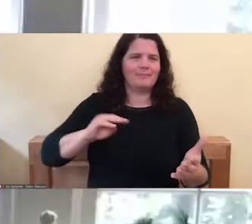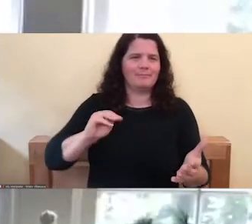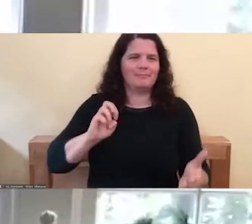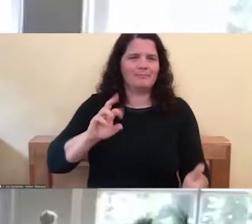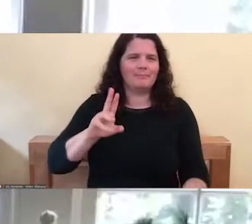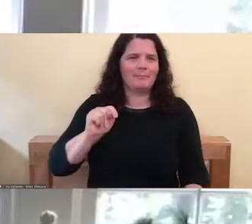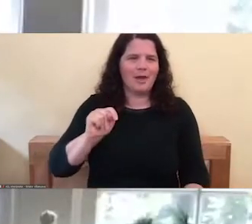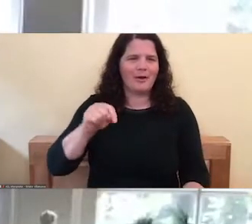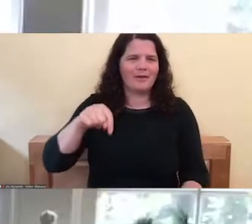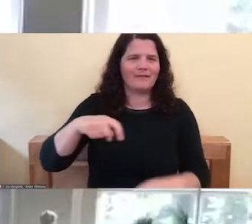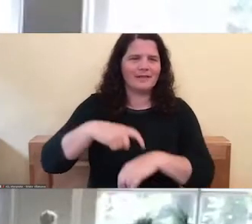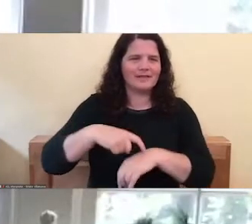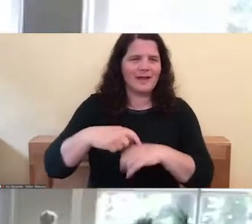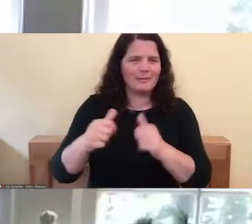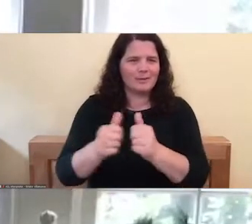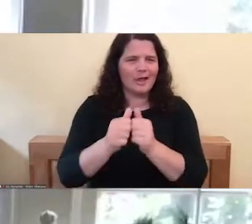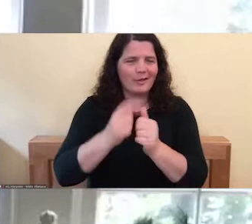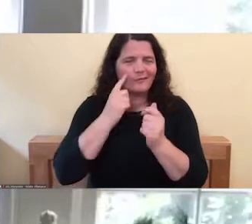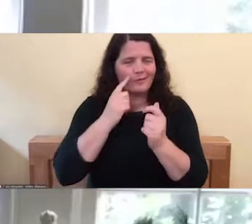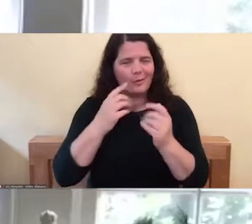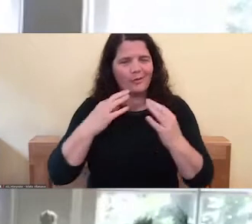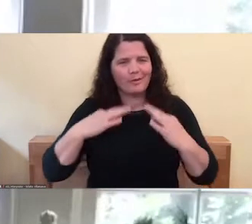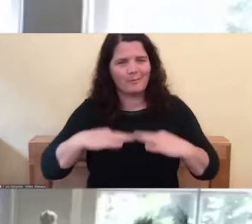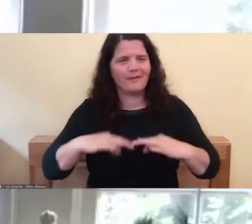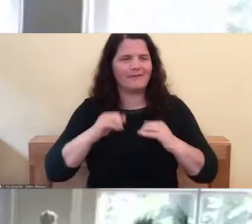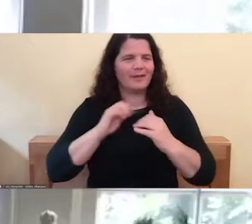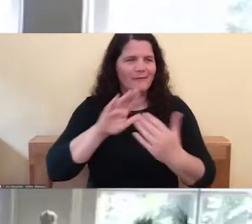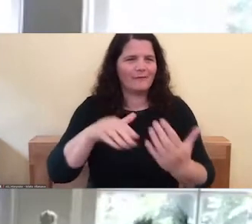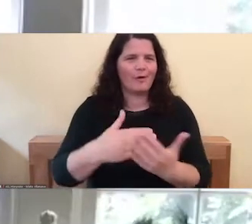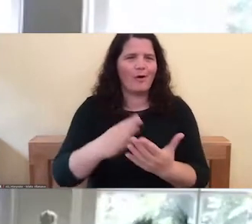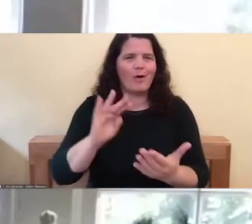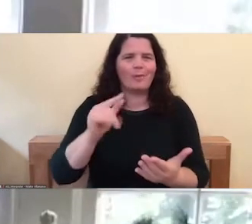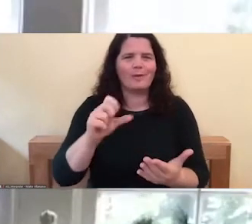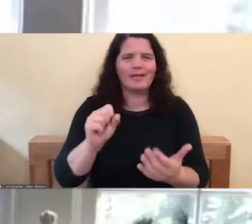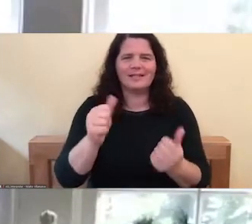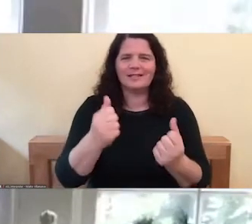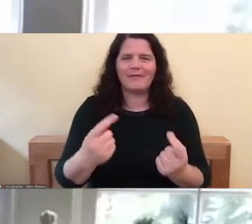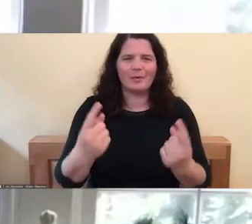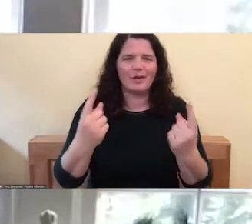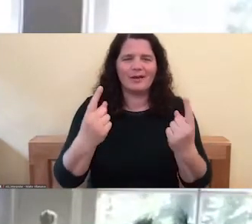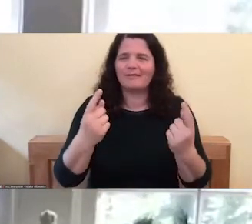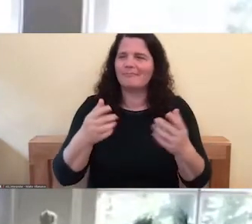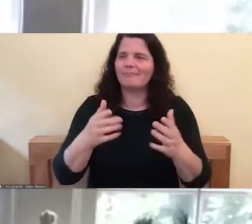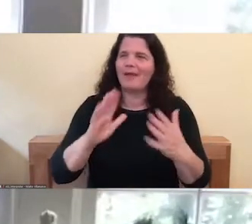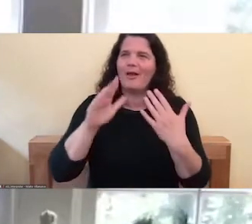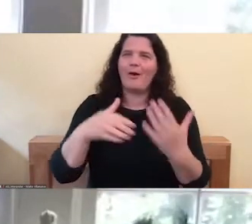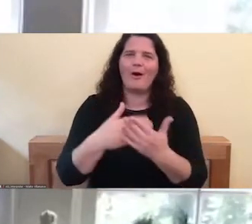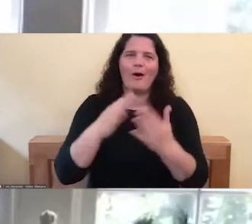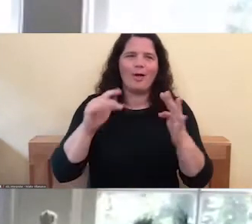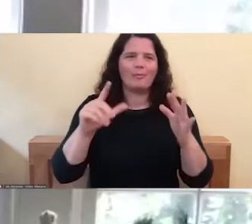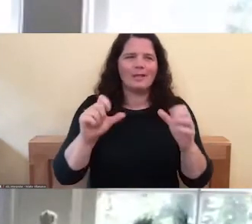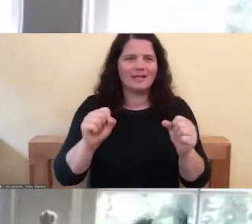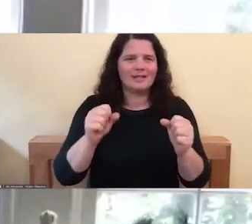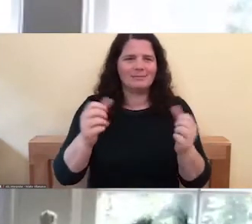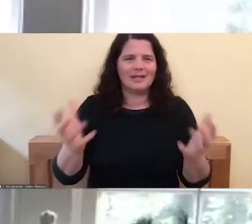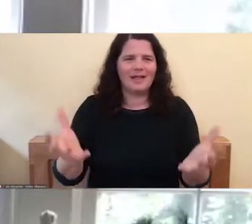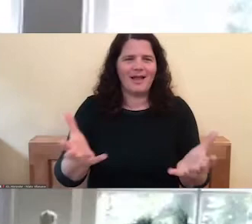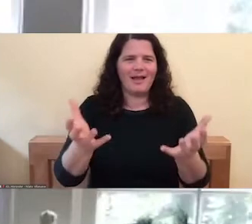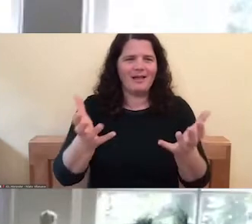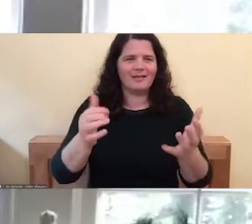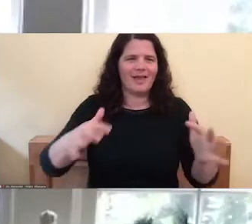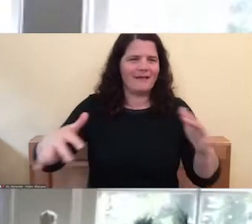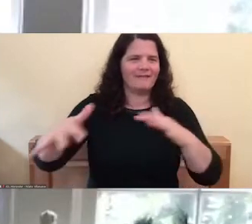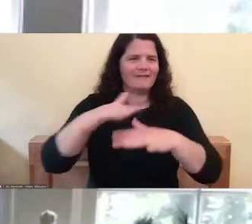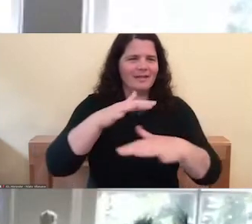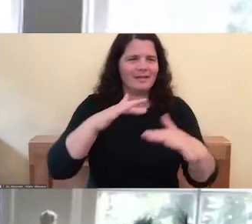of all beings everywhere you know may all beings be held in that field of loving kindness compassion joy and